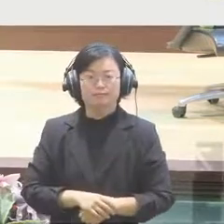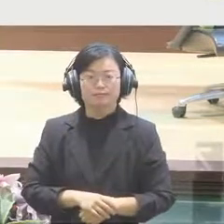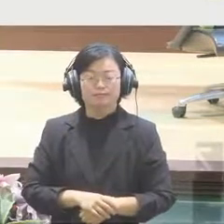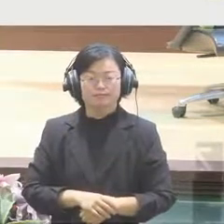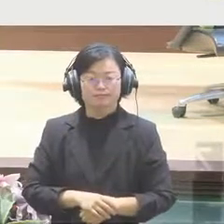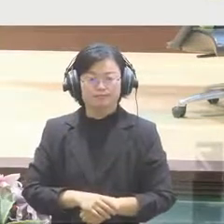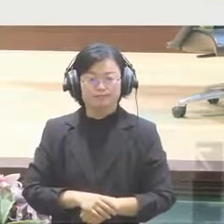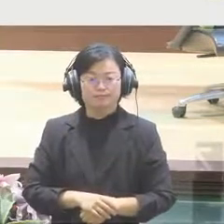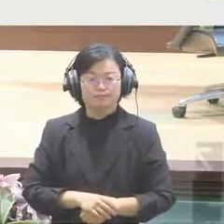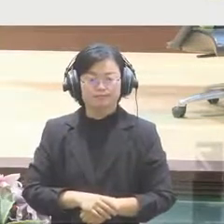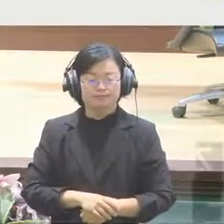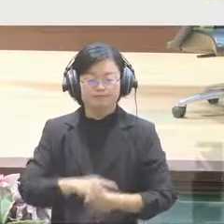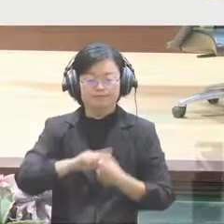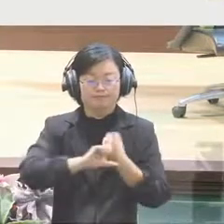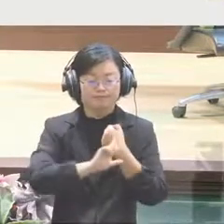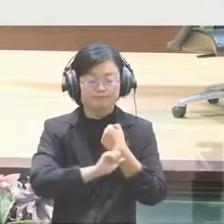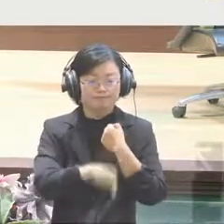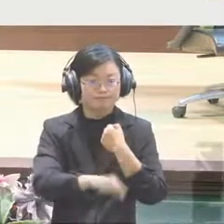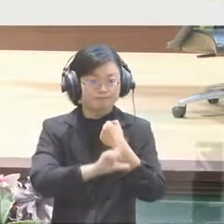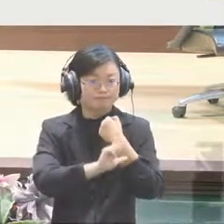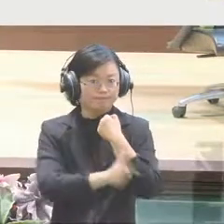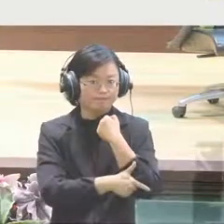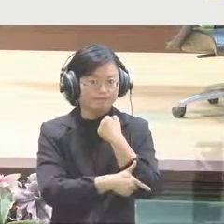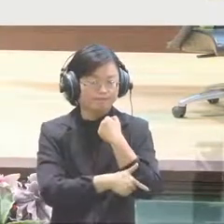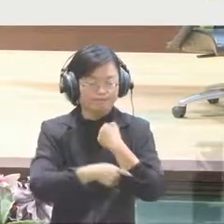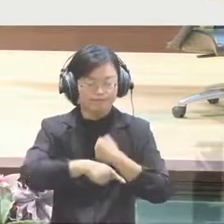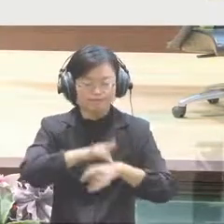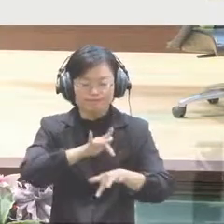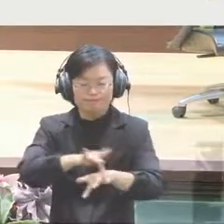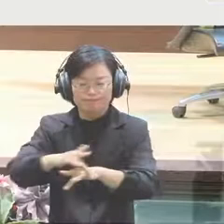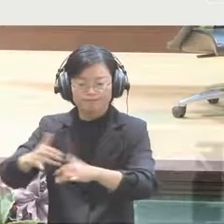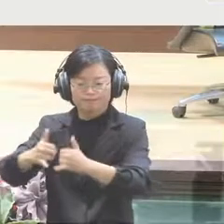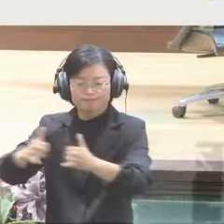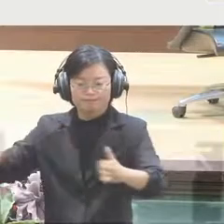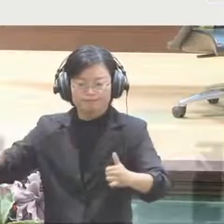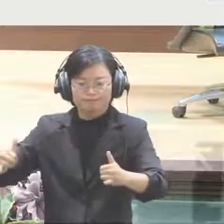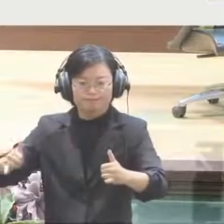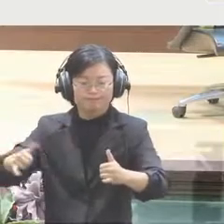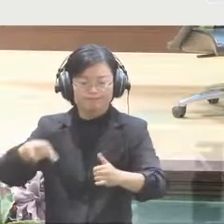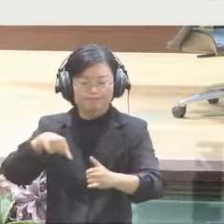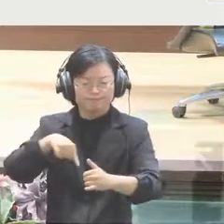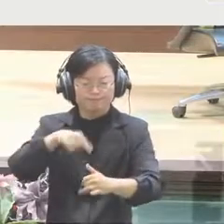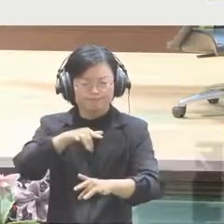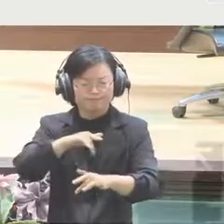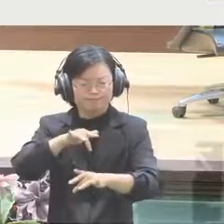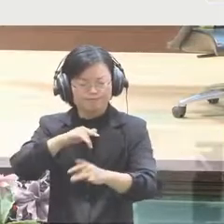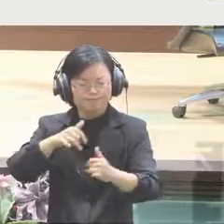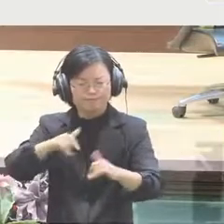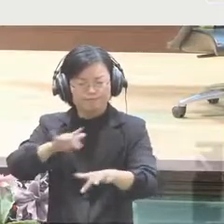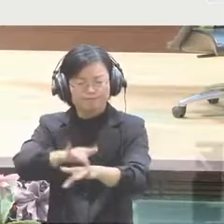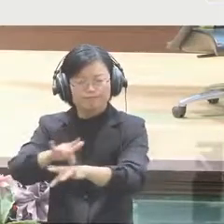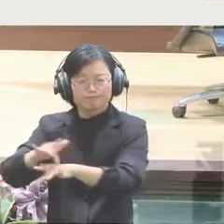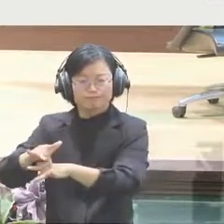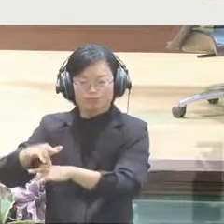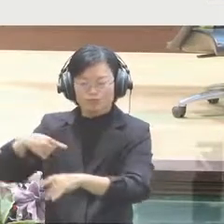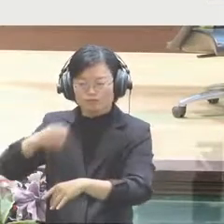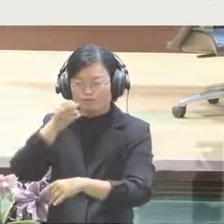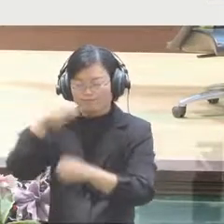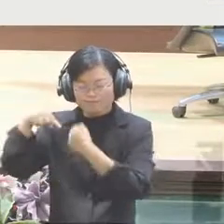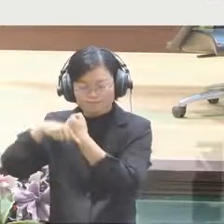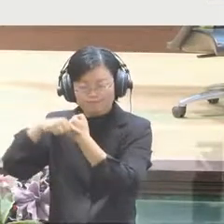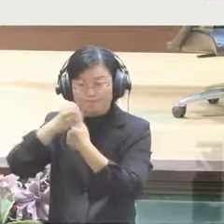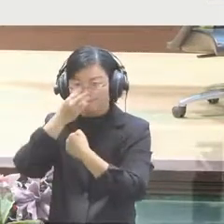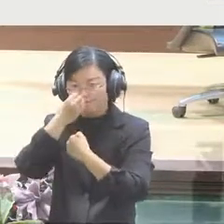to do participatory and collaborative research in Hong Kong. So, it's our honor to be here today to